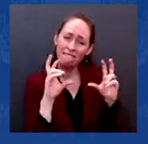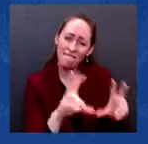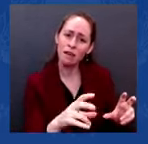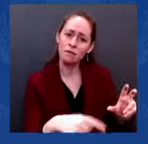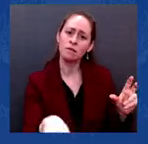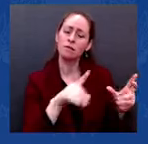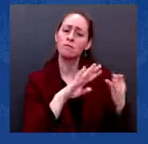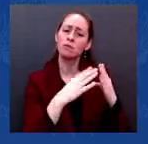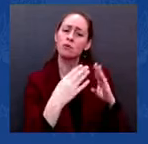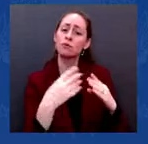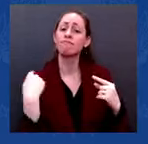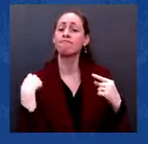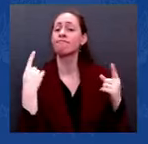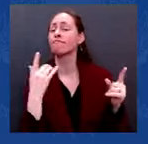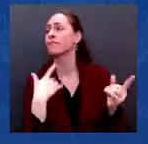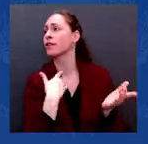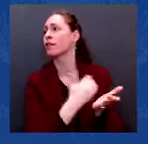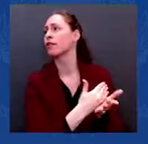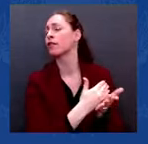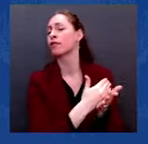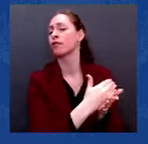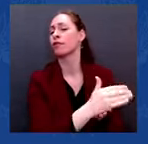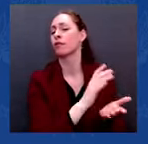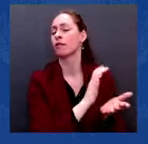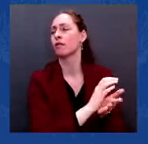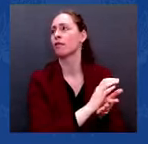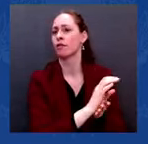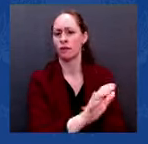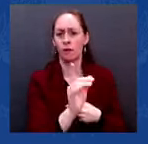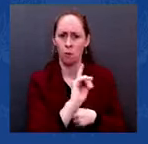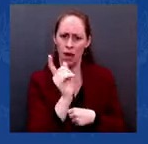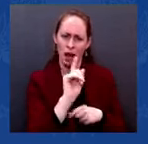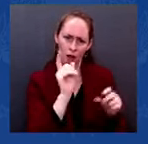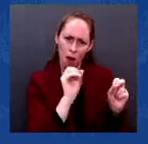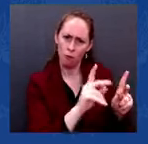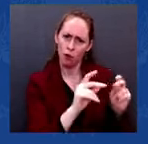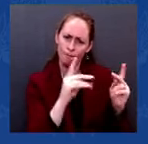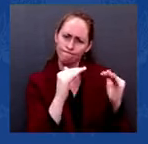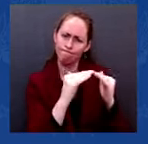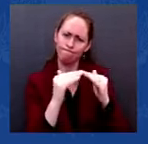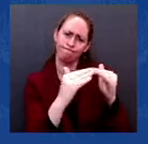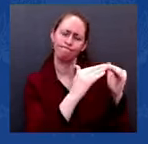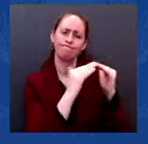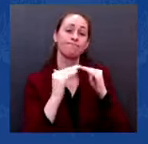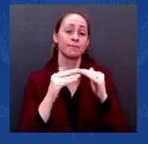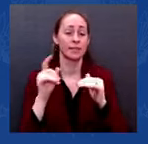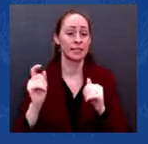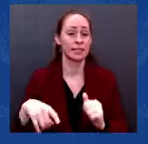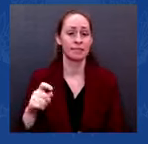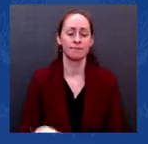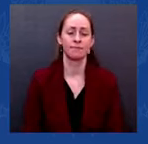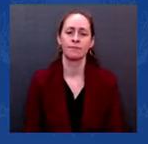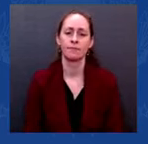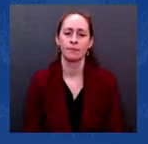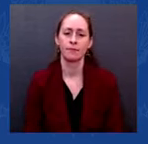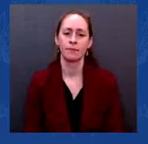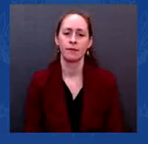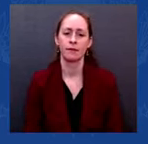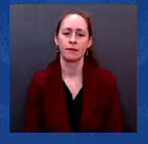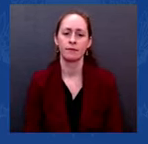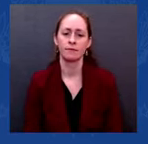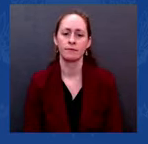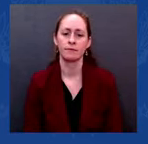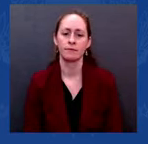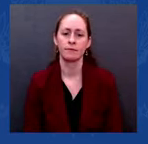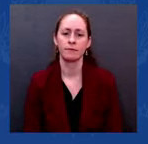code. A tough moment for us in the city, but we're a resilient community, a resilient city, a resilient country. You can